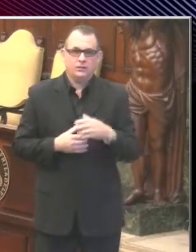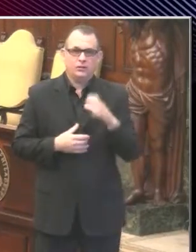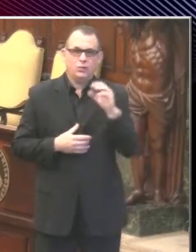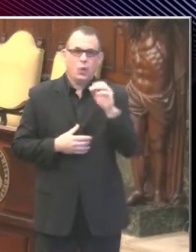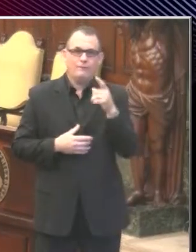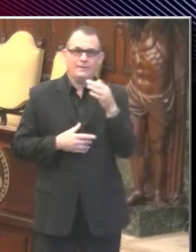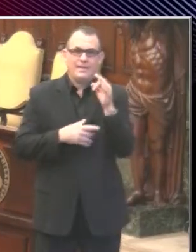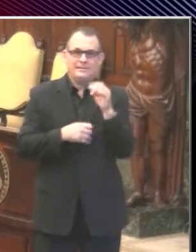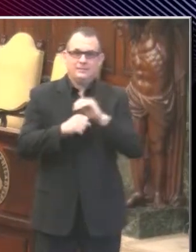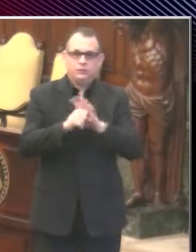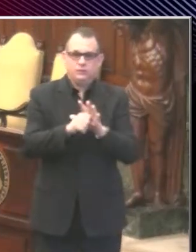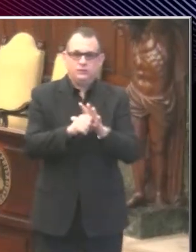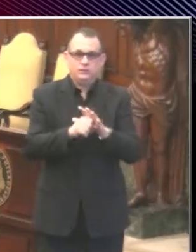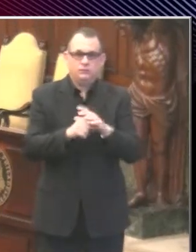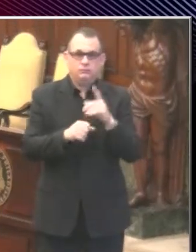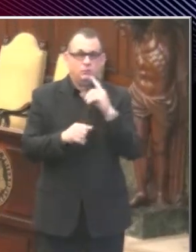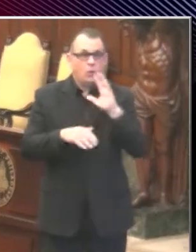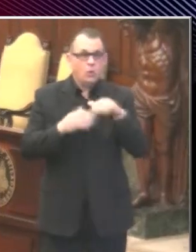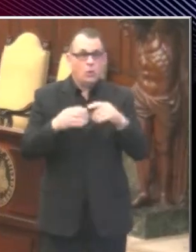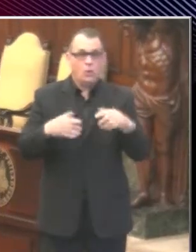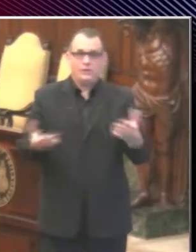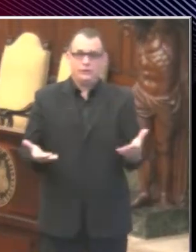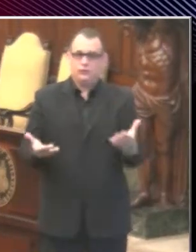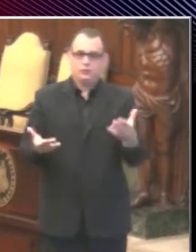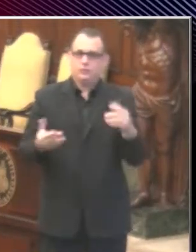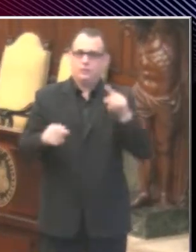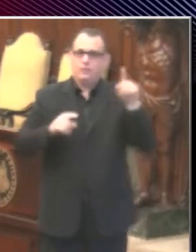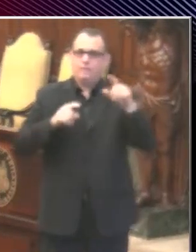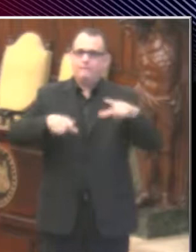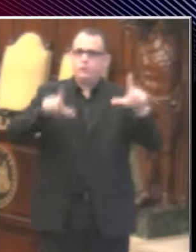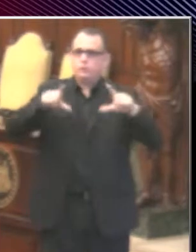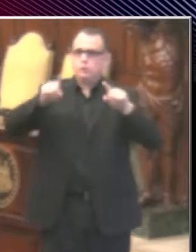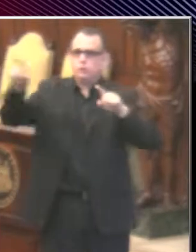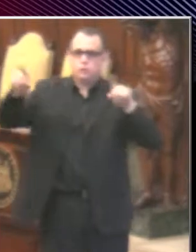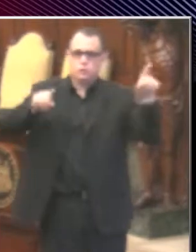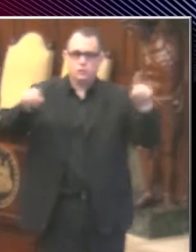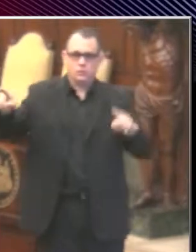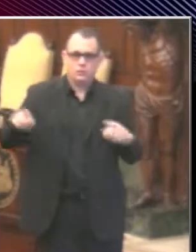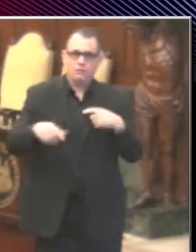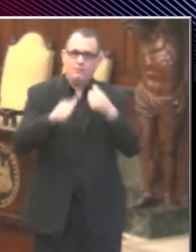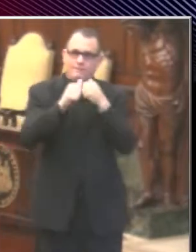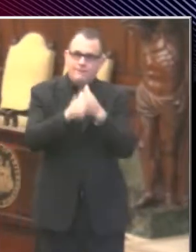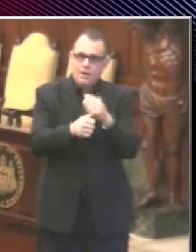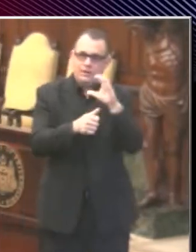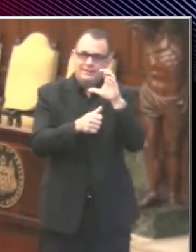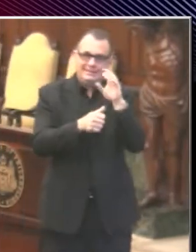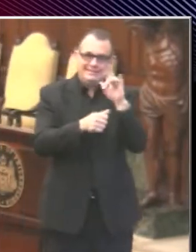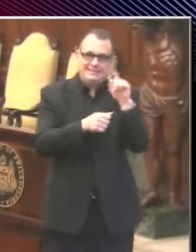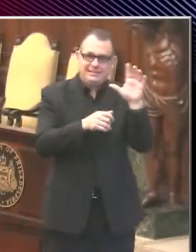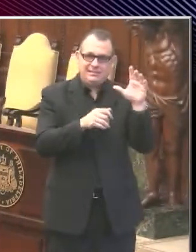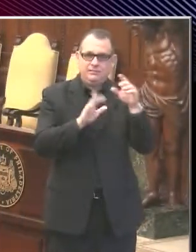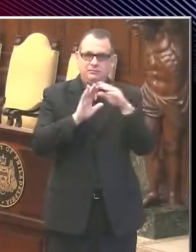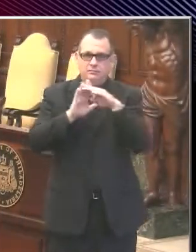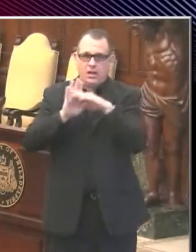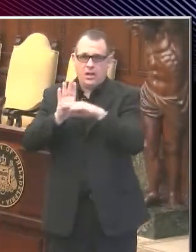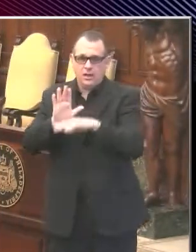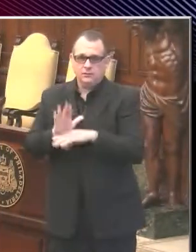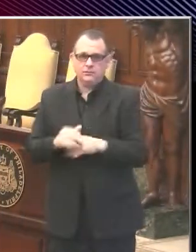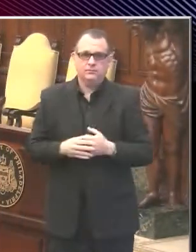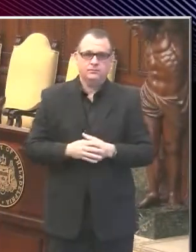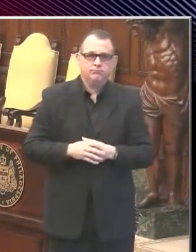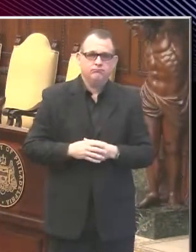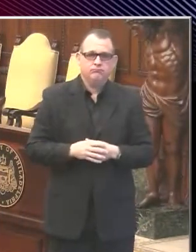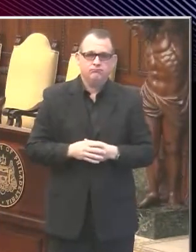are joining the briefing virtually to adhere to social distancing guidelines. And we will begin our briefing with opening remarks